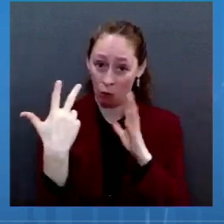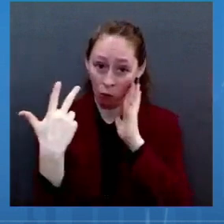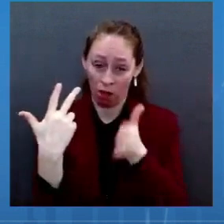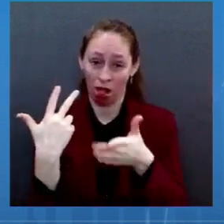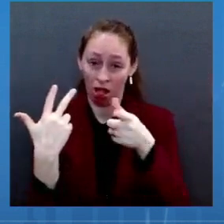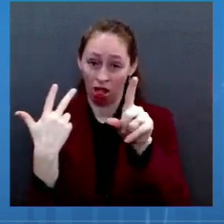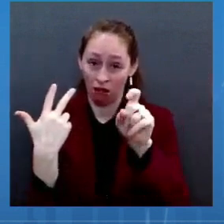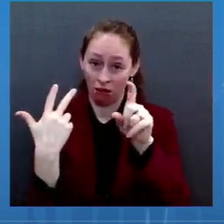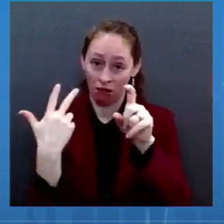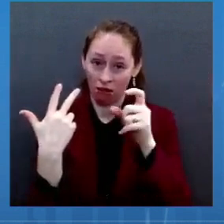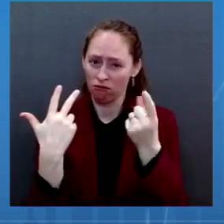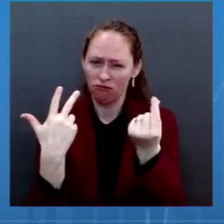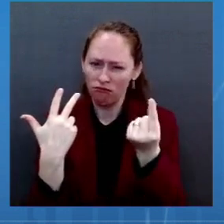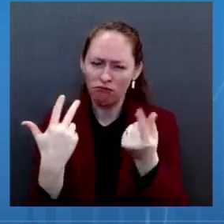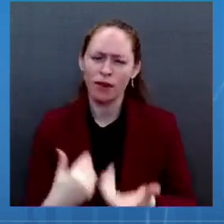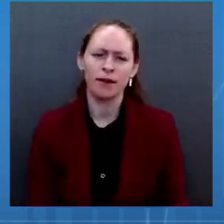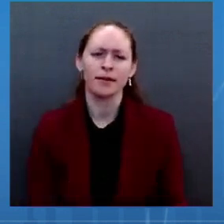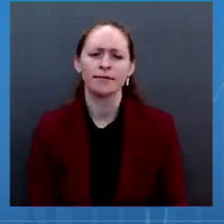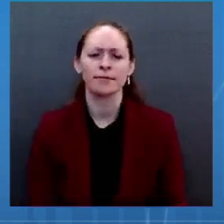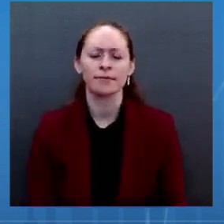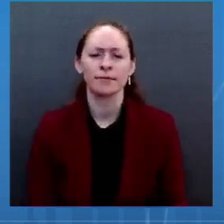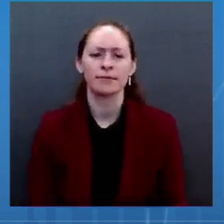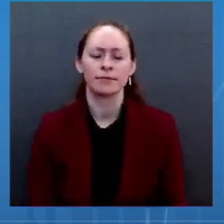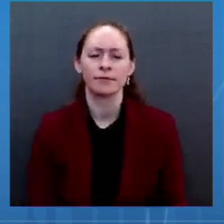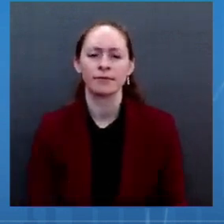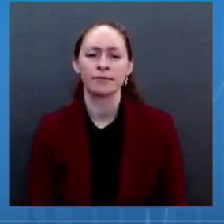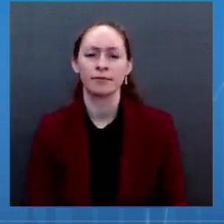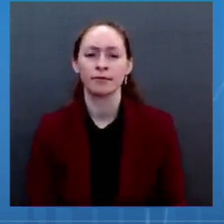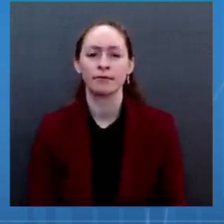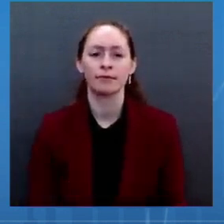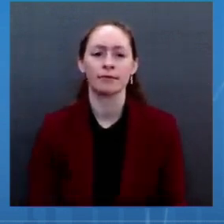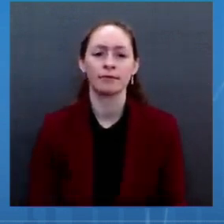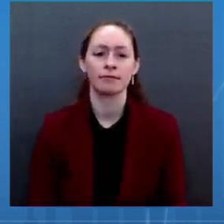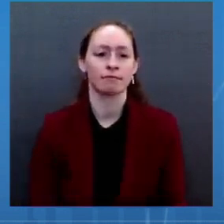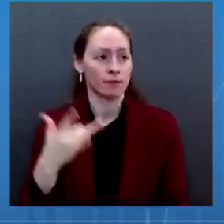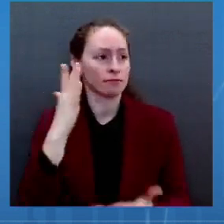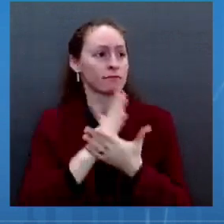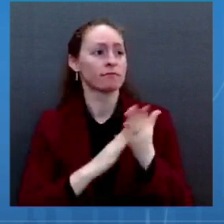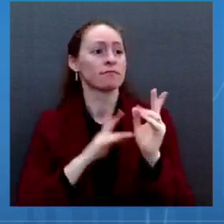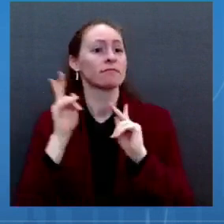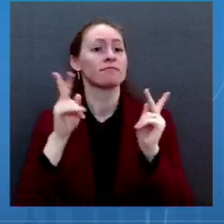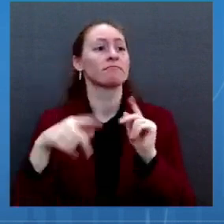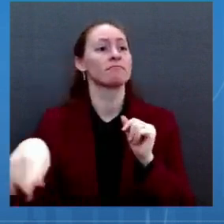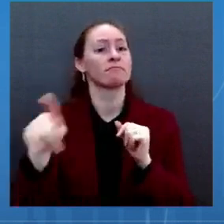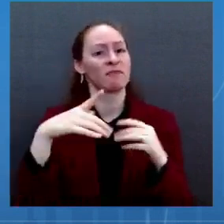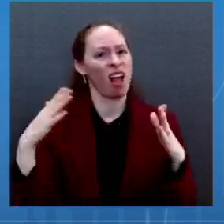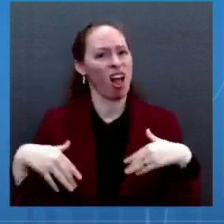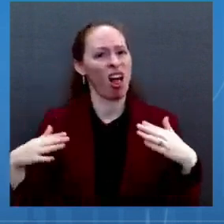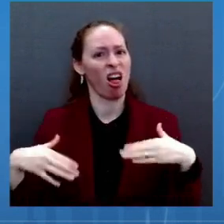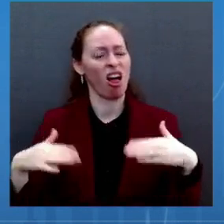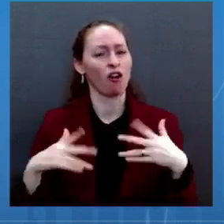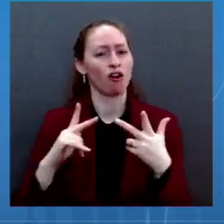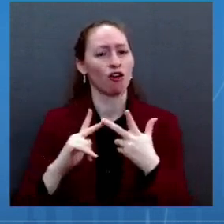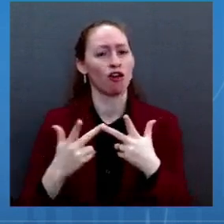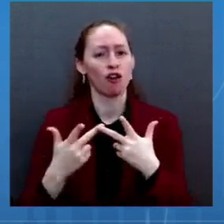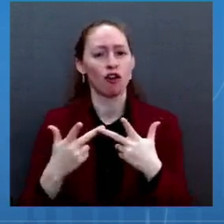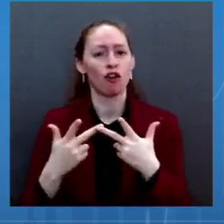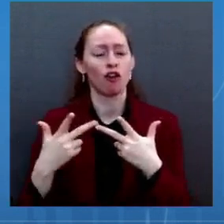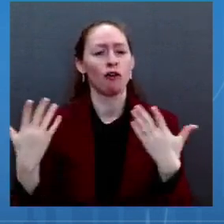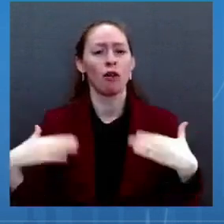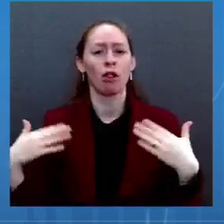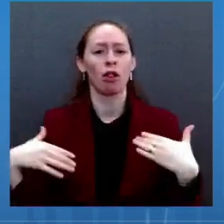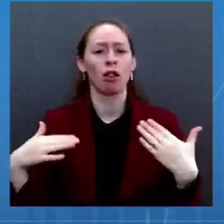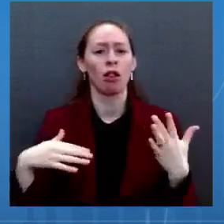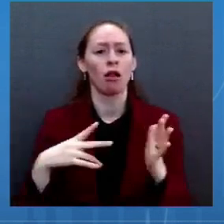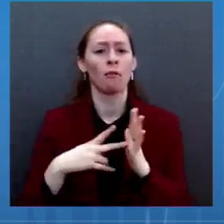should they be expecting to see that some of the prohibitions that people who are not fully vaccinated, whether it comes